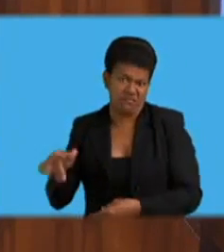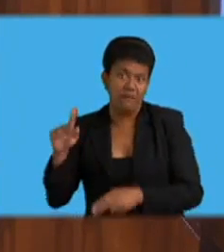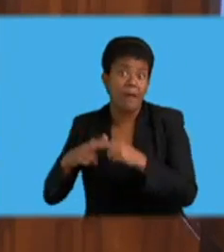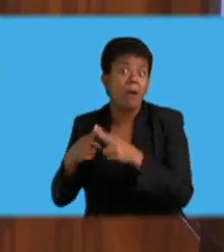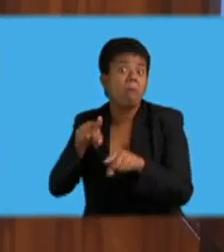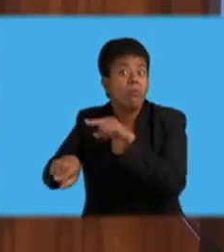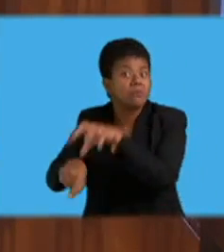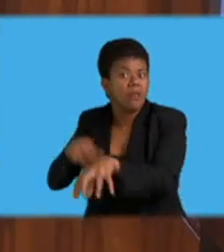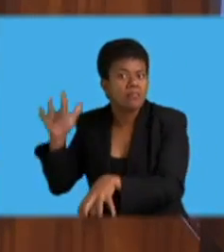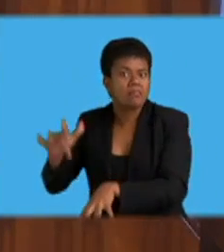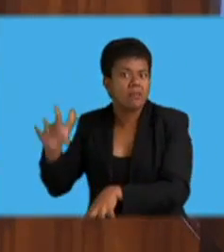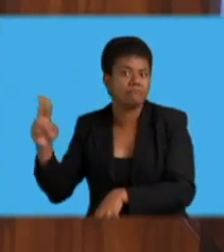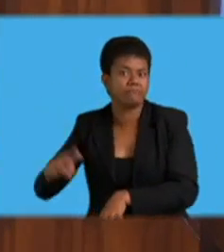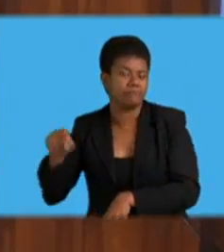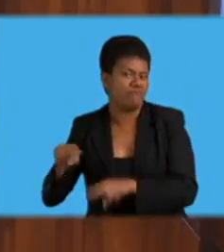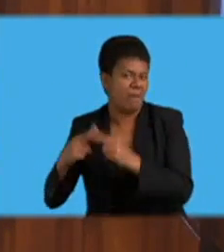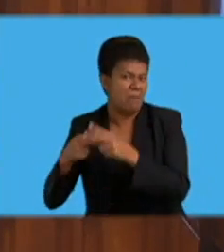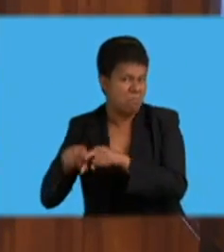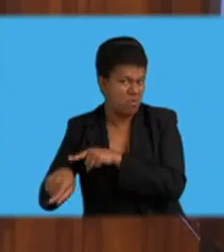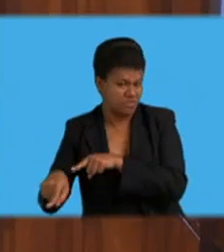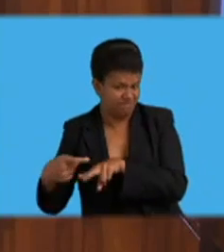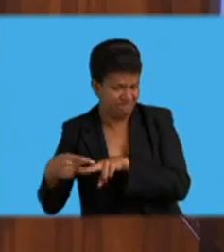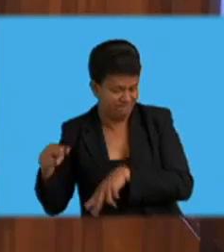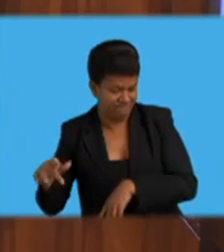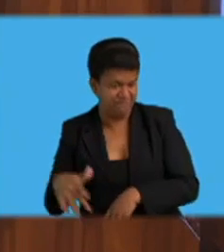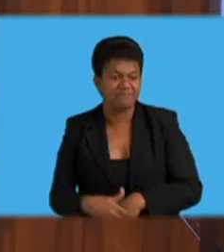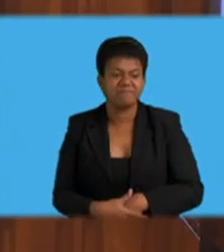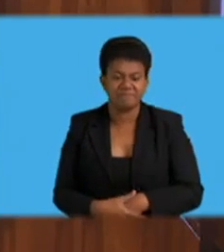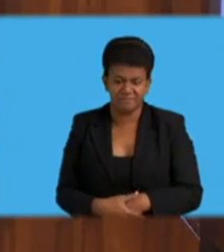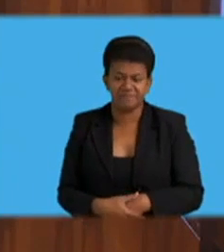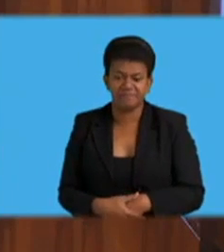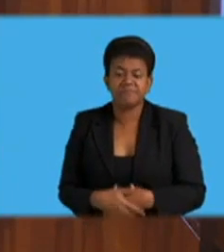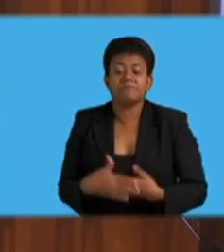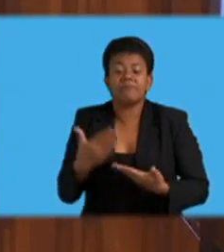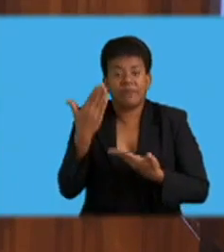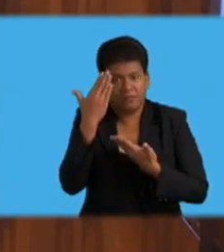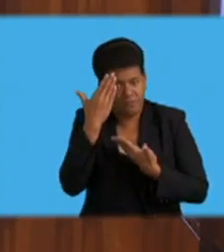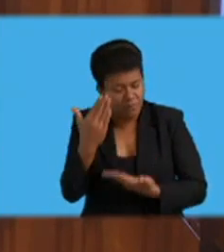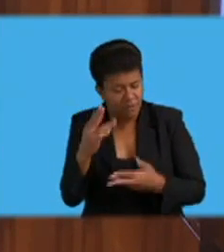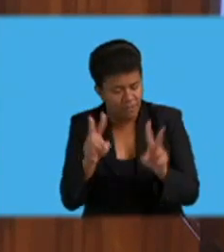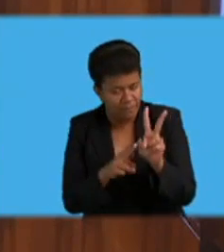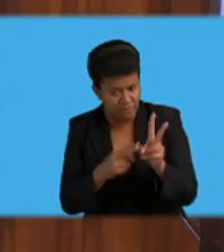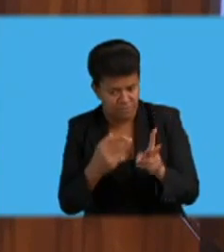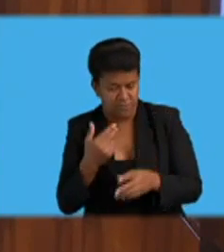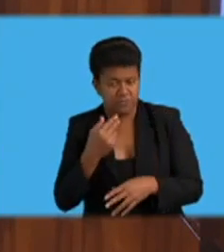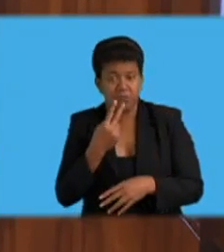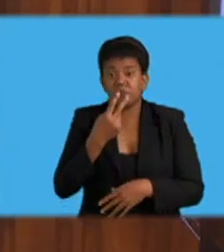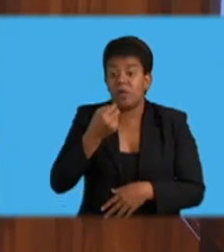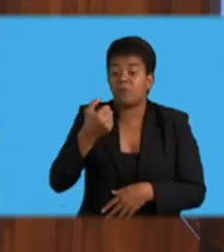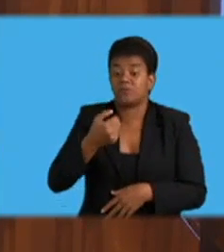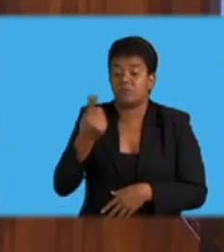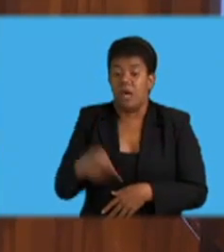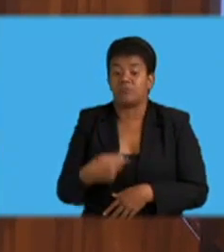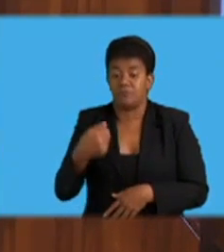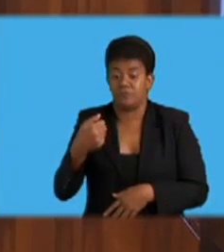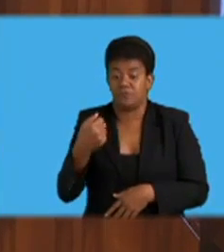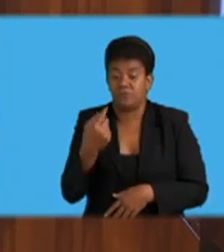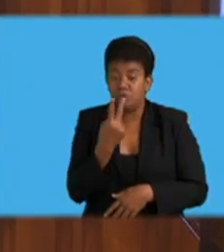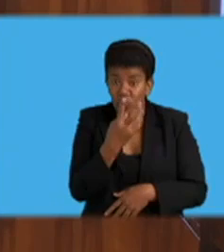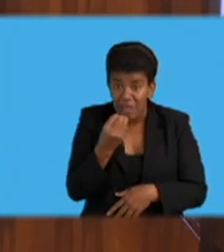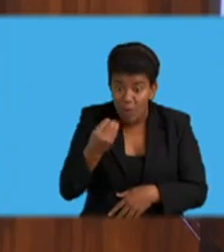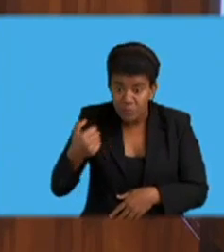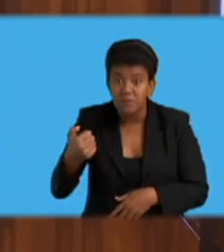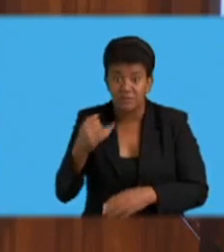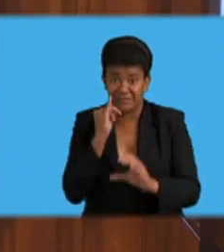Madam Madam Honorable Deputy Speaker, in 2016, of the total 1,226 criminal cases